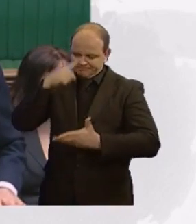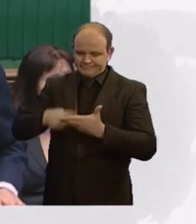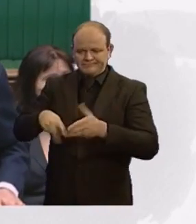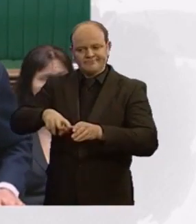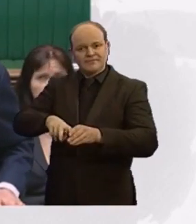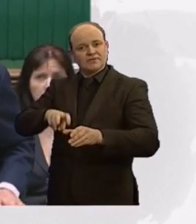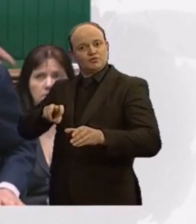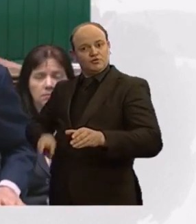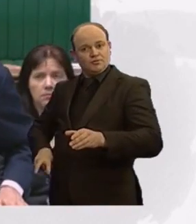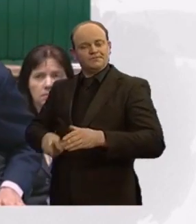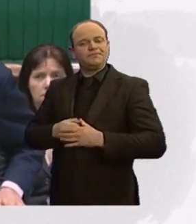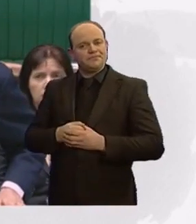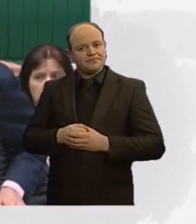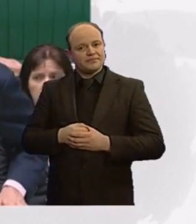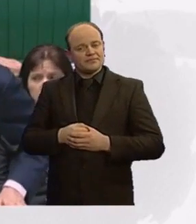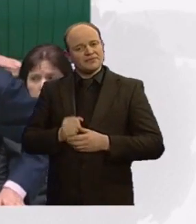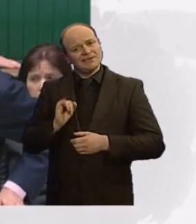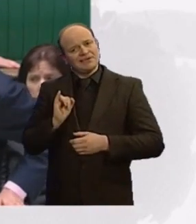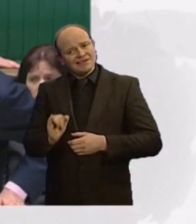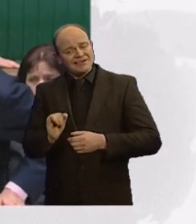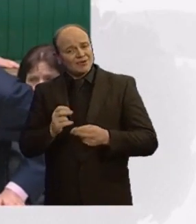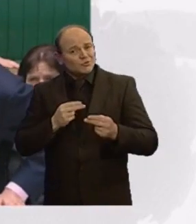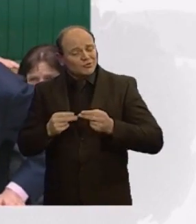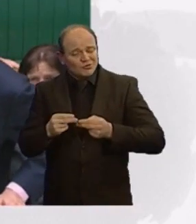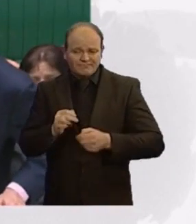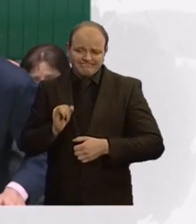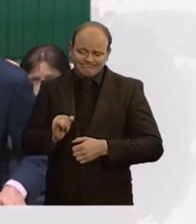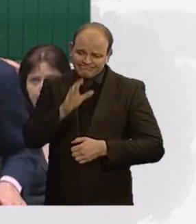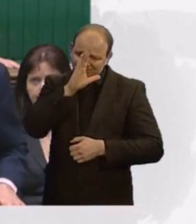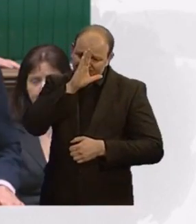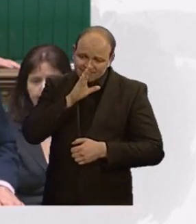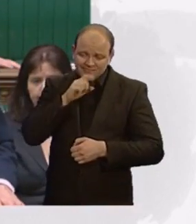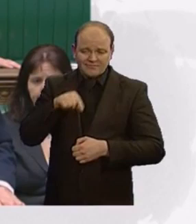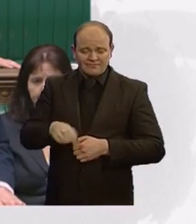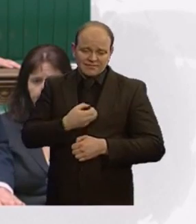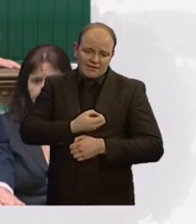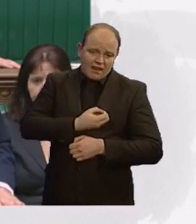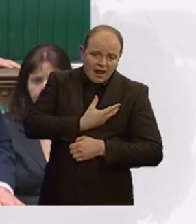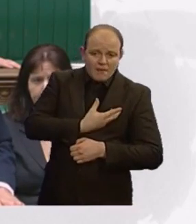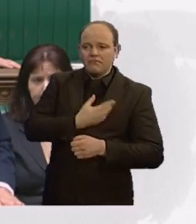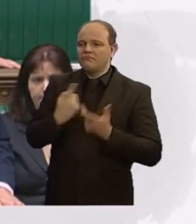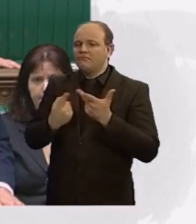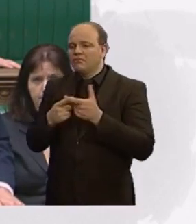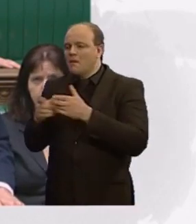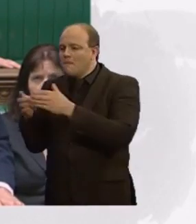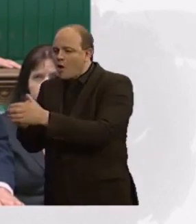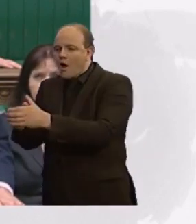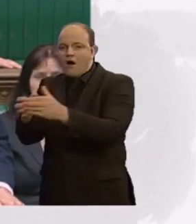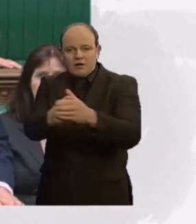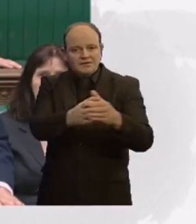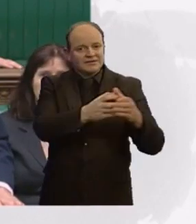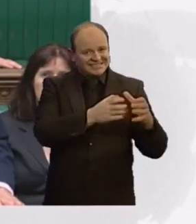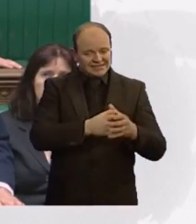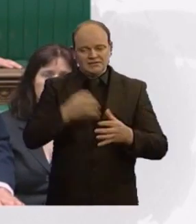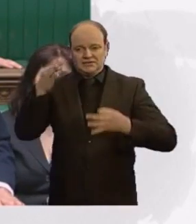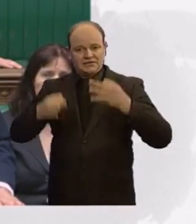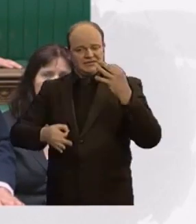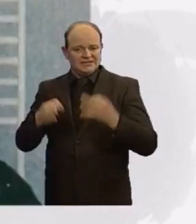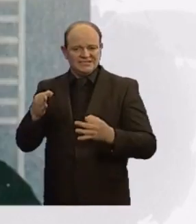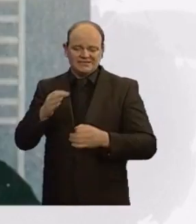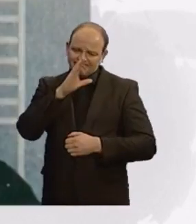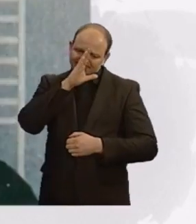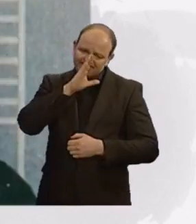sadness, not only in my own party, but across the country as a whole.